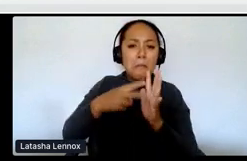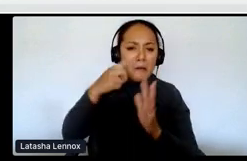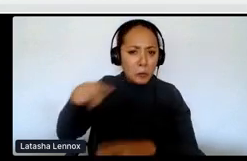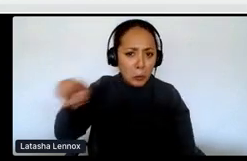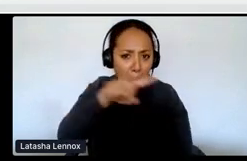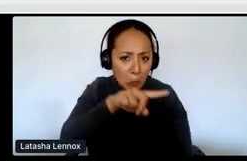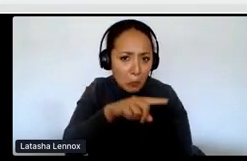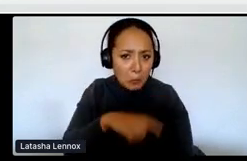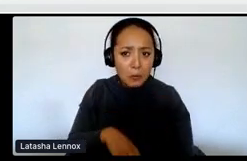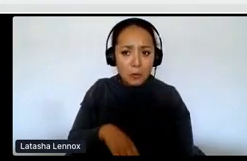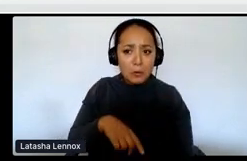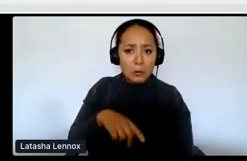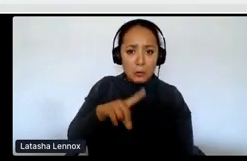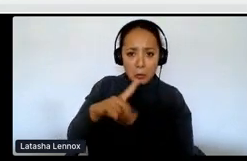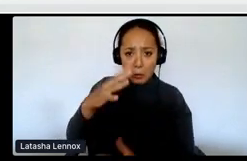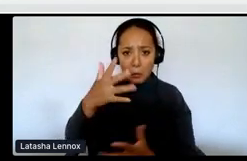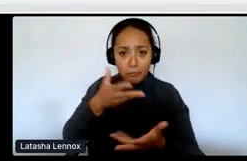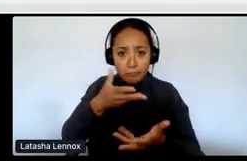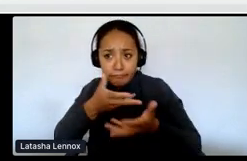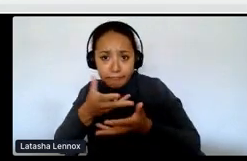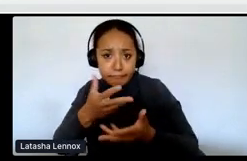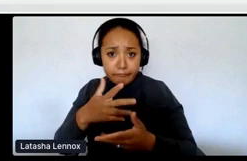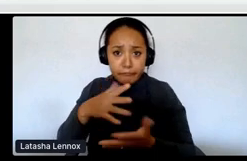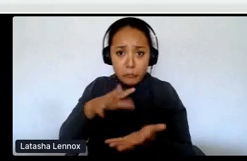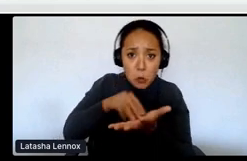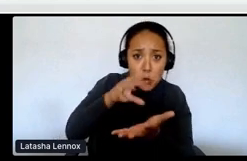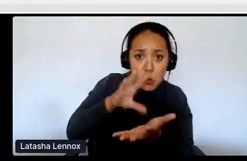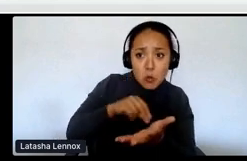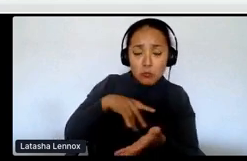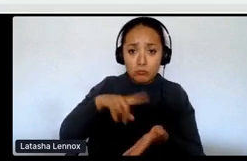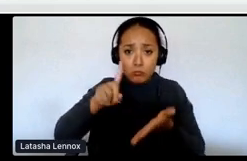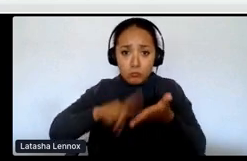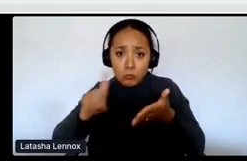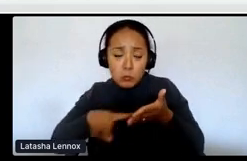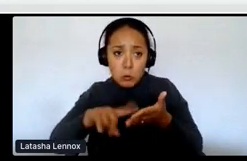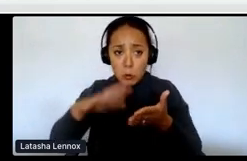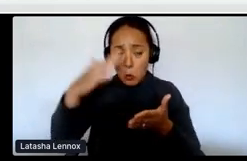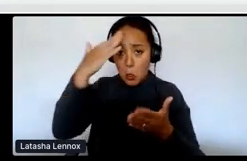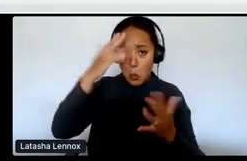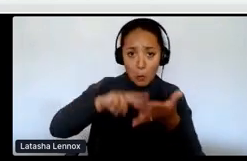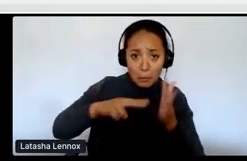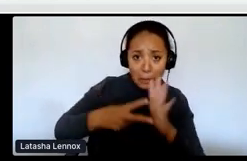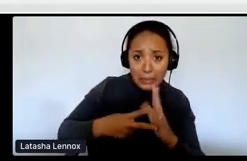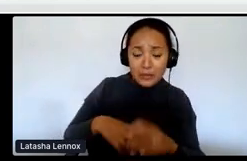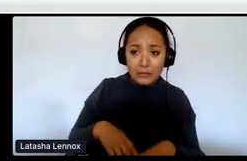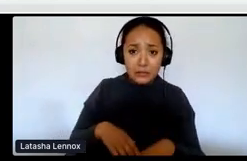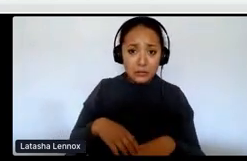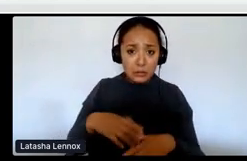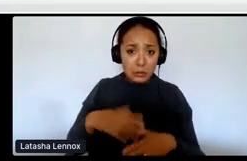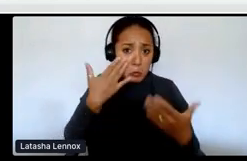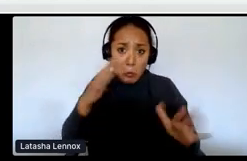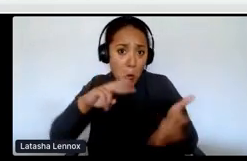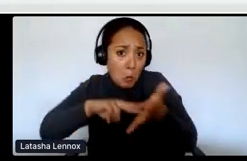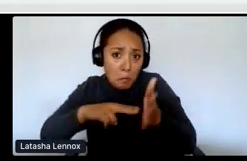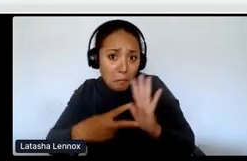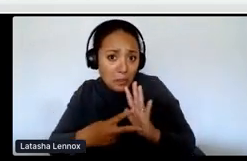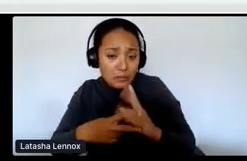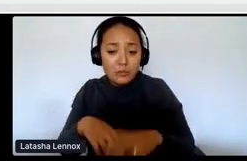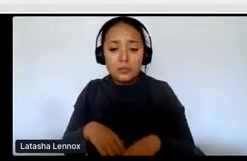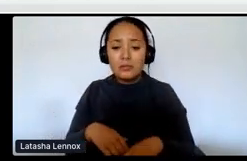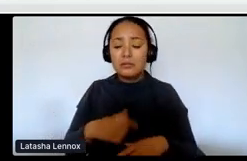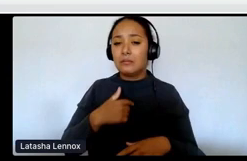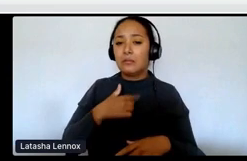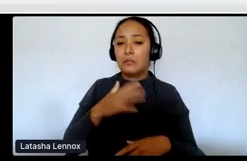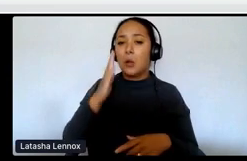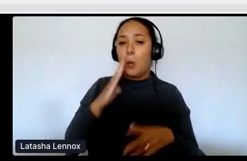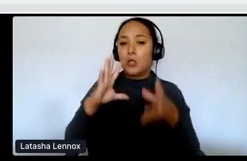engaged with it much? Have you not engaged with it much? Do you know what it means? Do you not know what it means? I'll tell a a little bit about